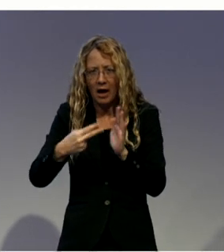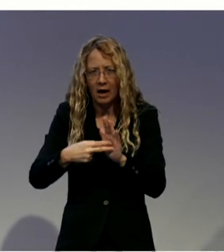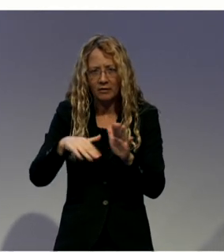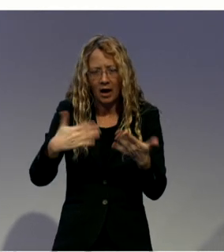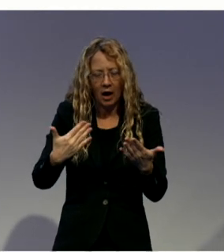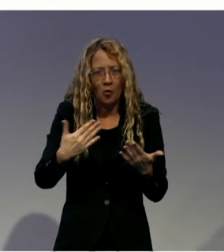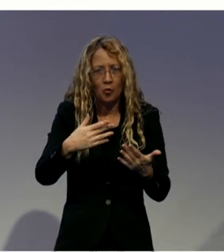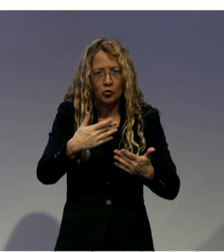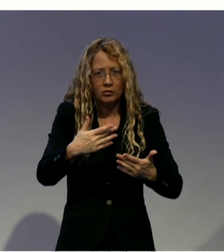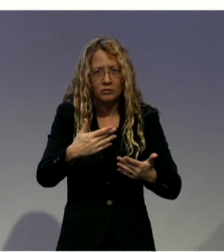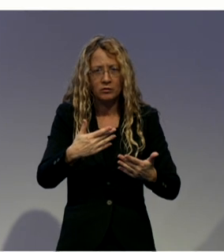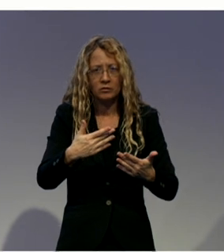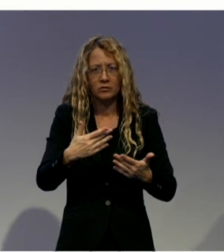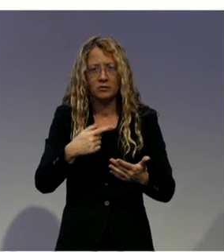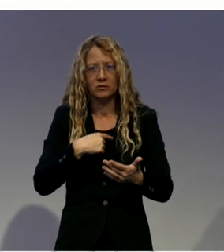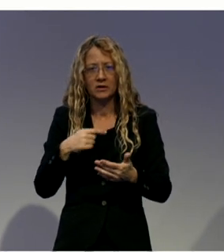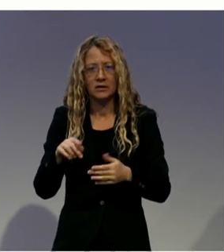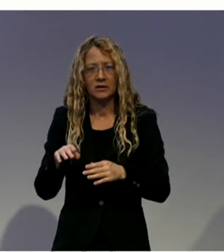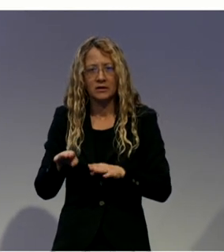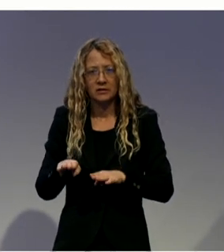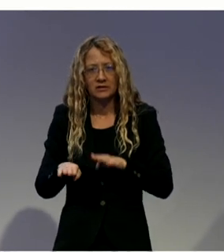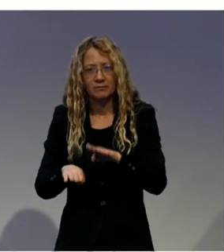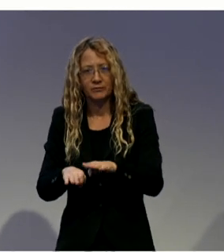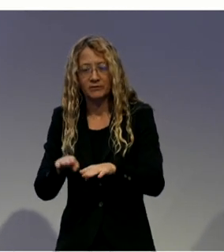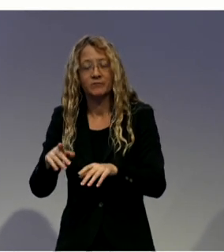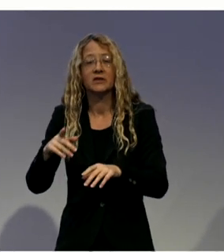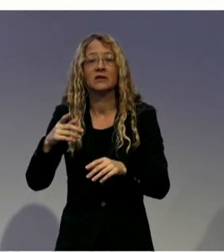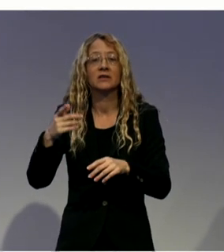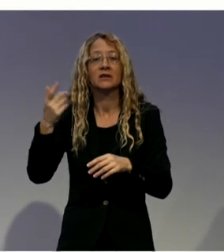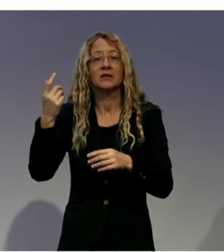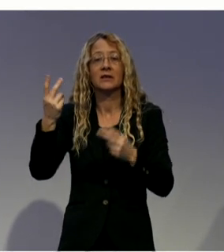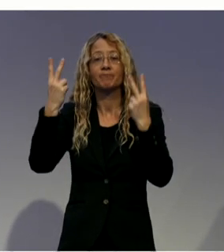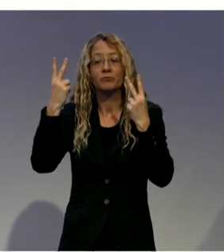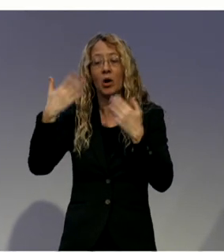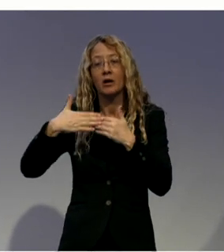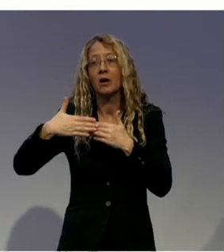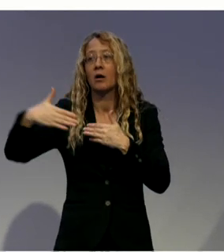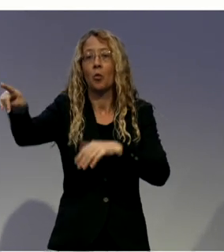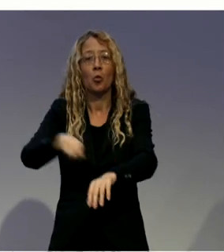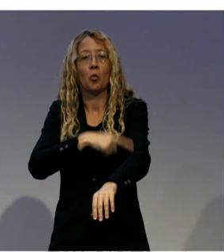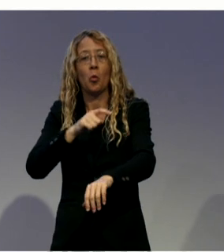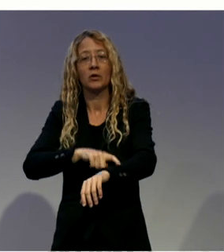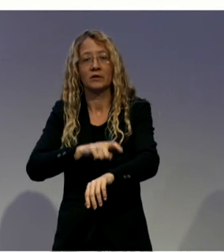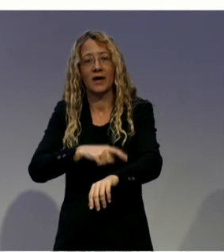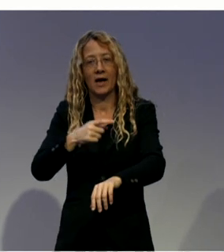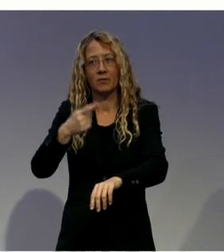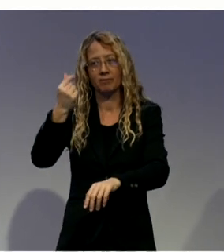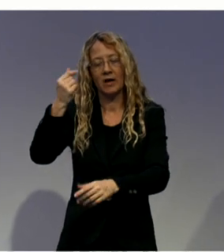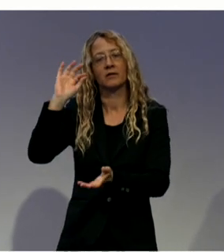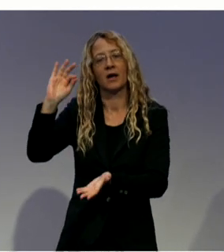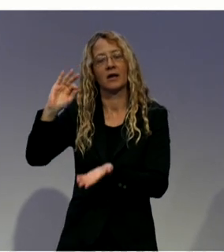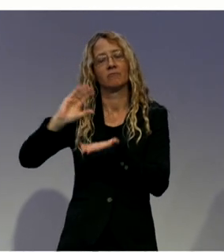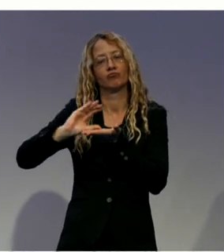fund long-term savings and can be best described as a pension for people living with